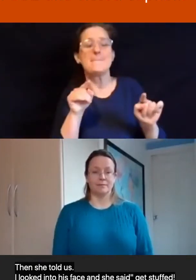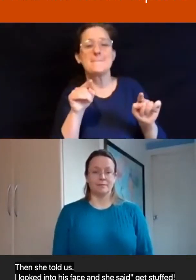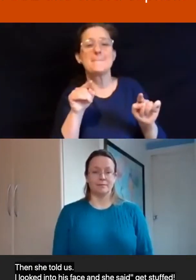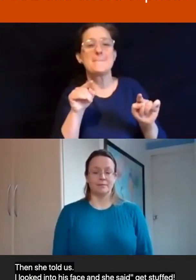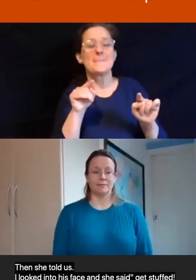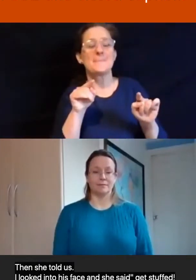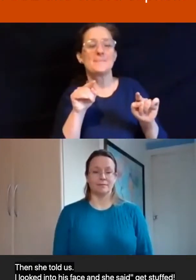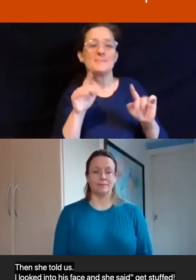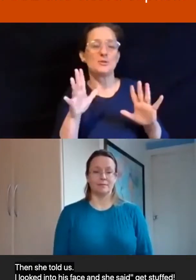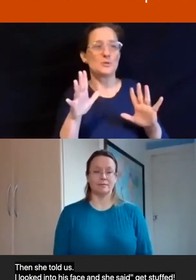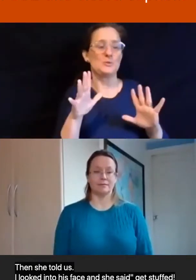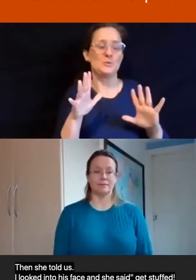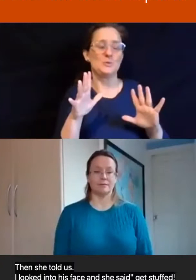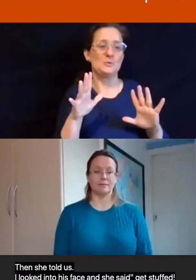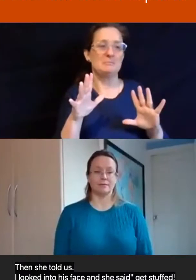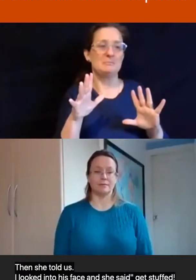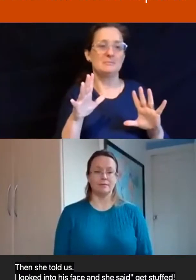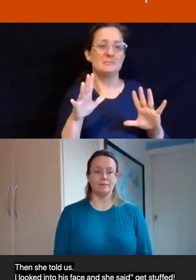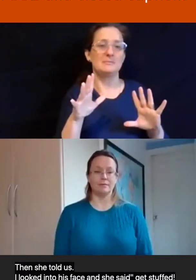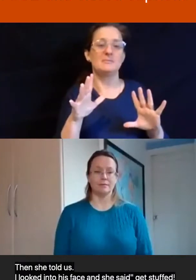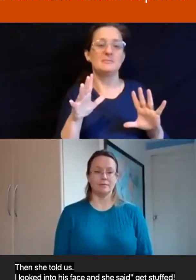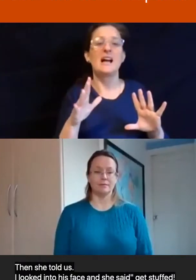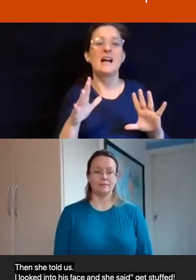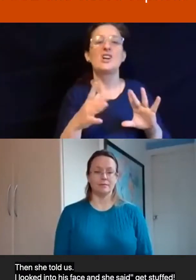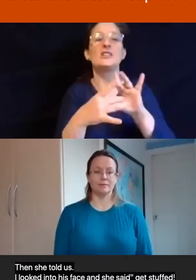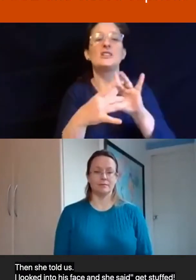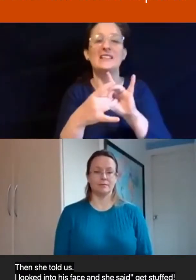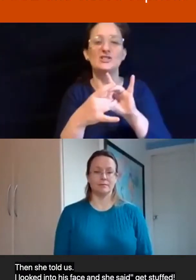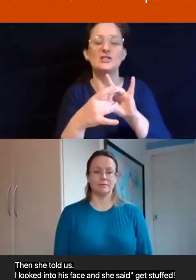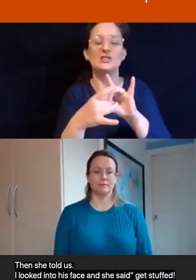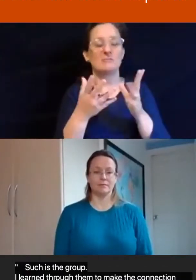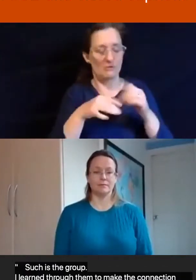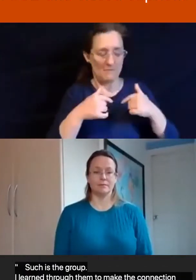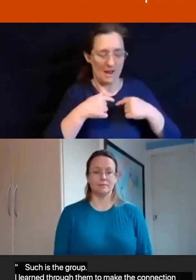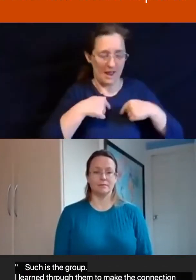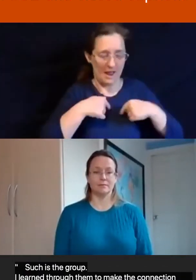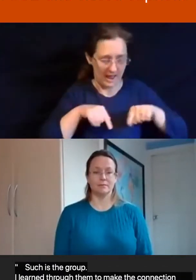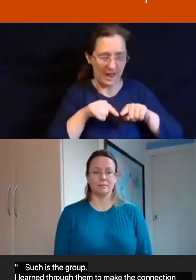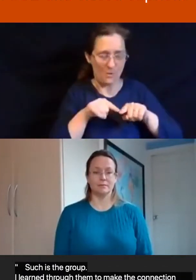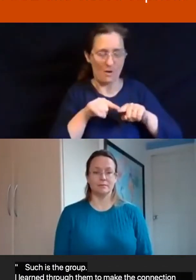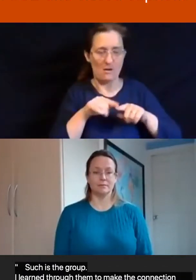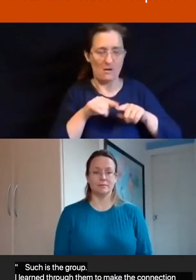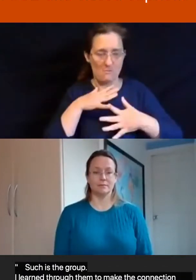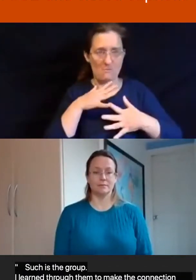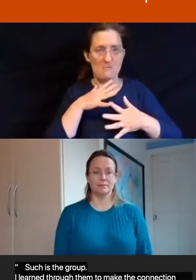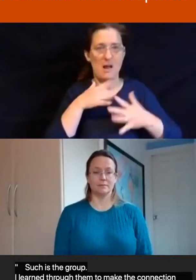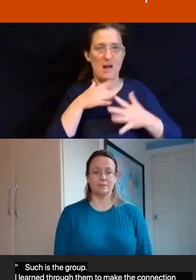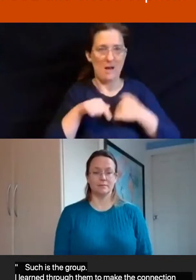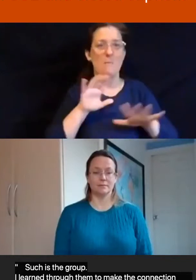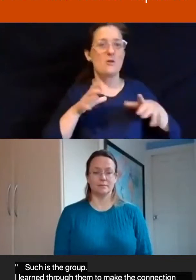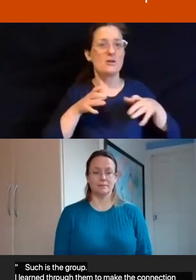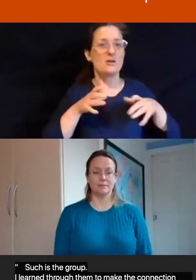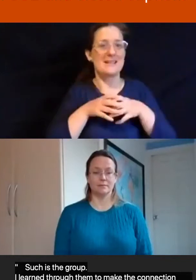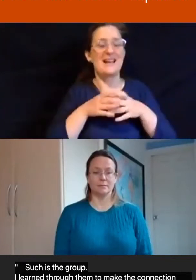which I've been very hesitant to do, between our body and our sharing in